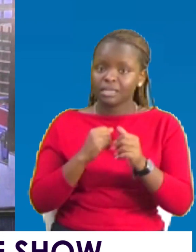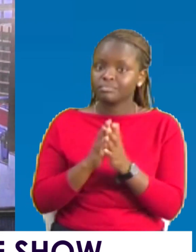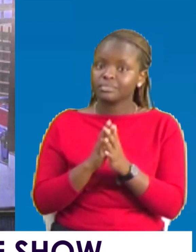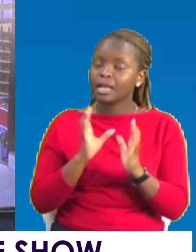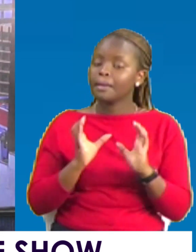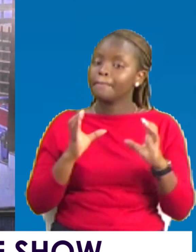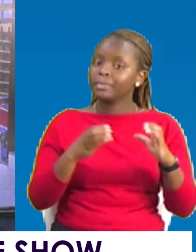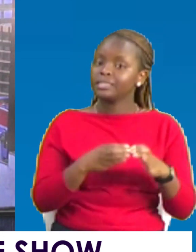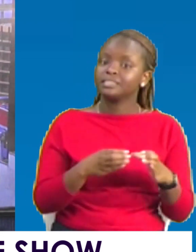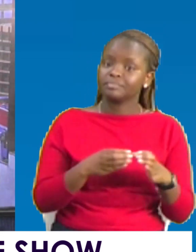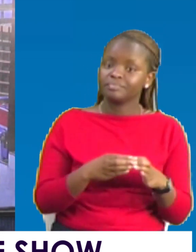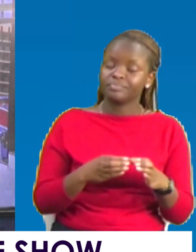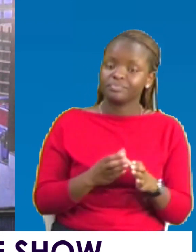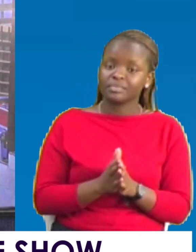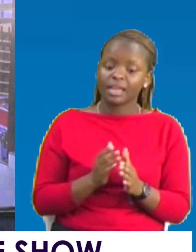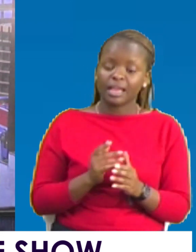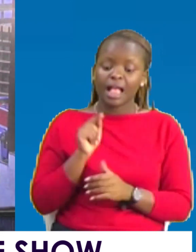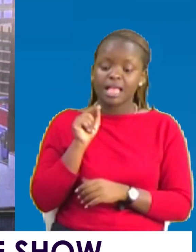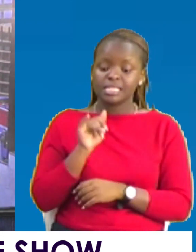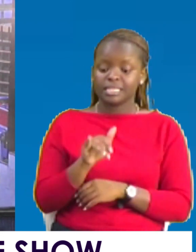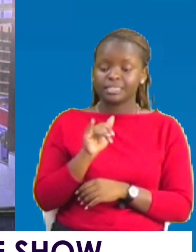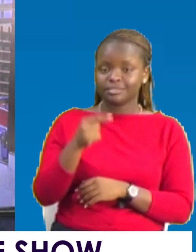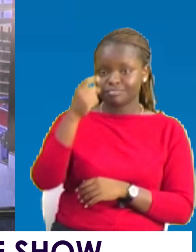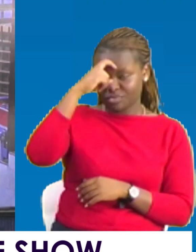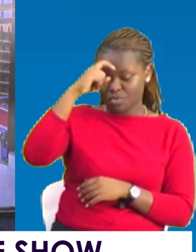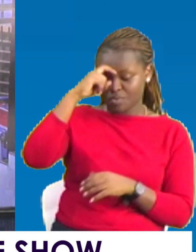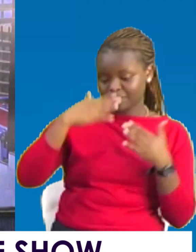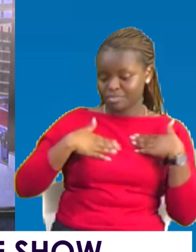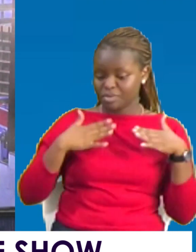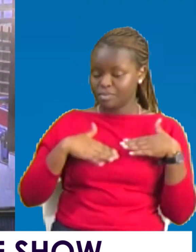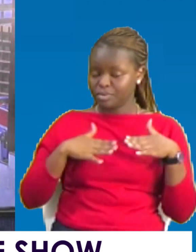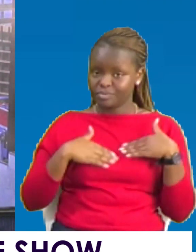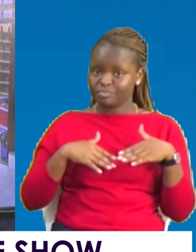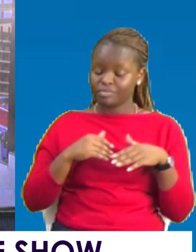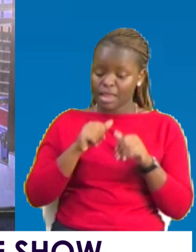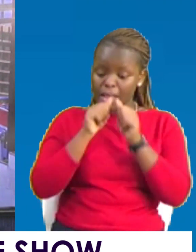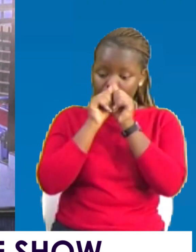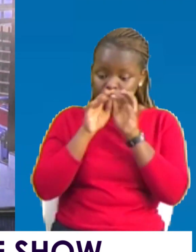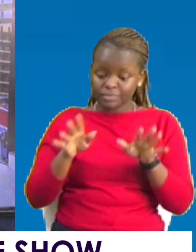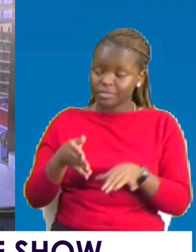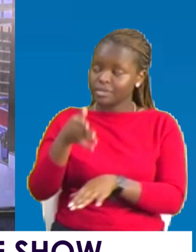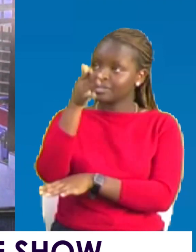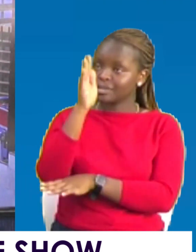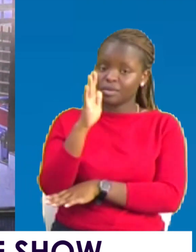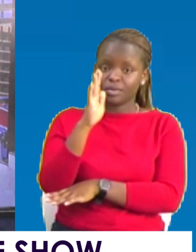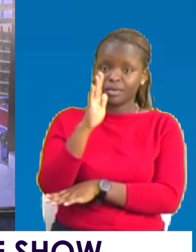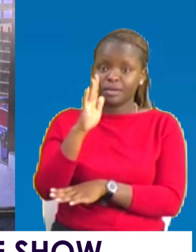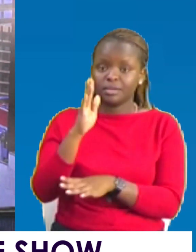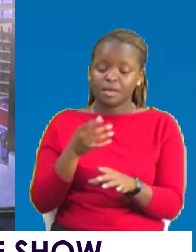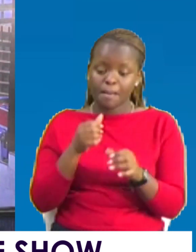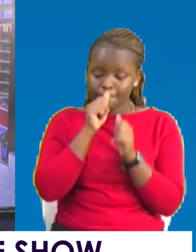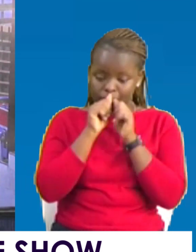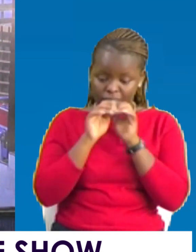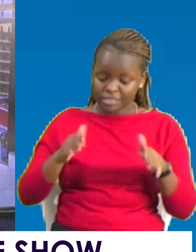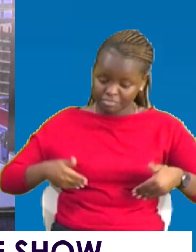what we are dealing with here. We are dealing with genius in our hands. God has blessed this nation. With the blessing of youth.